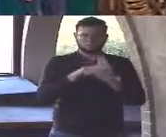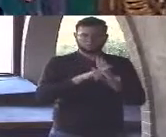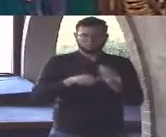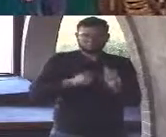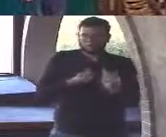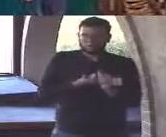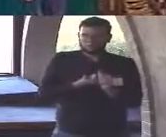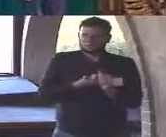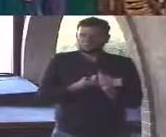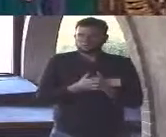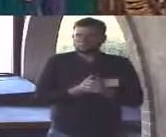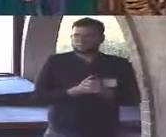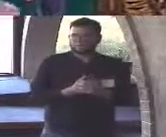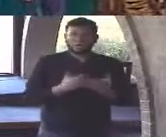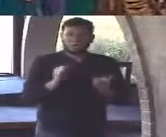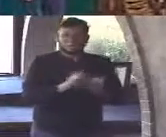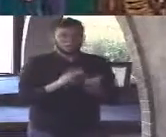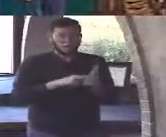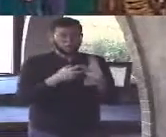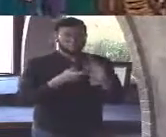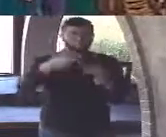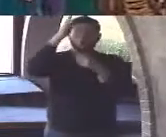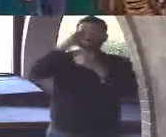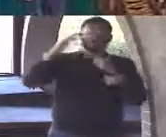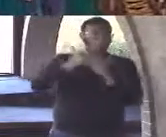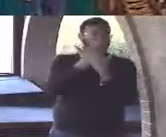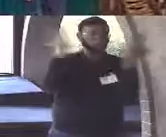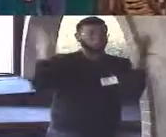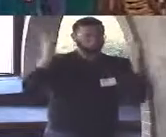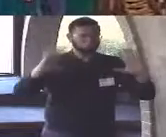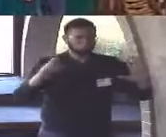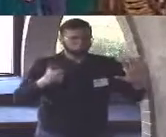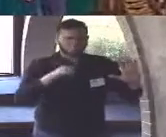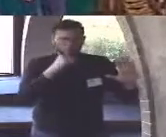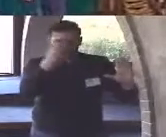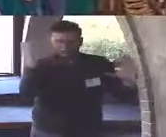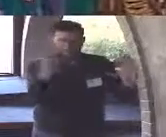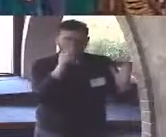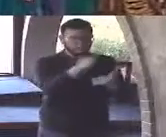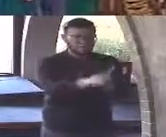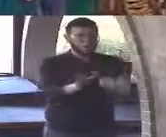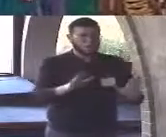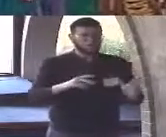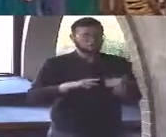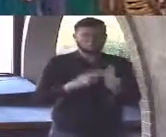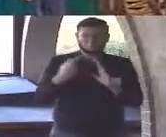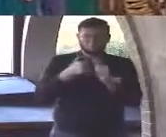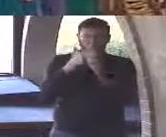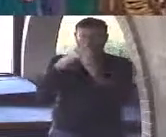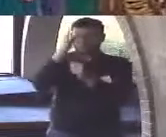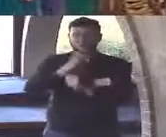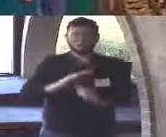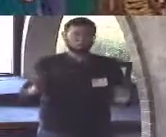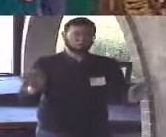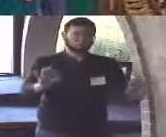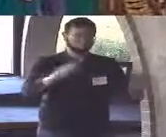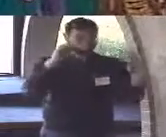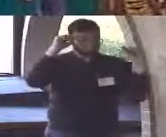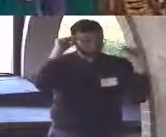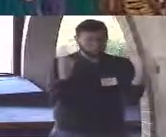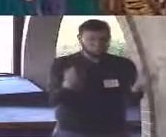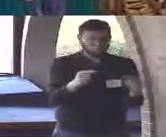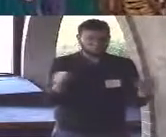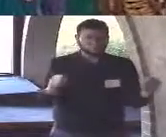saying I'm not suggesting this means that there is no God or that faith in God is silly or irrational it just means that the